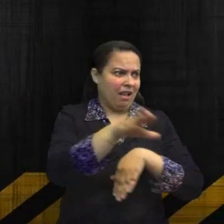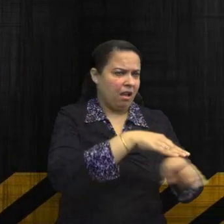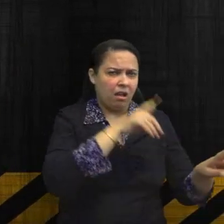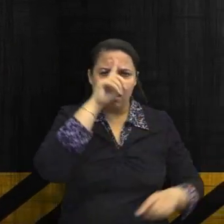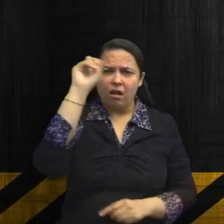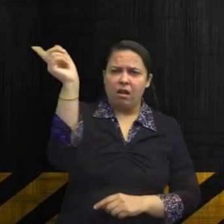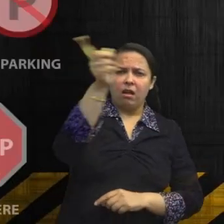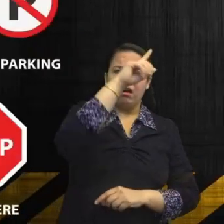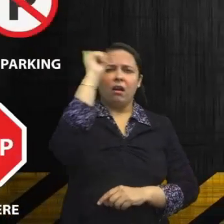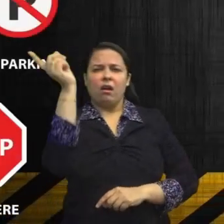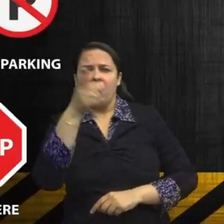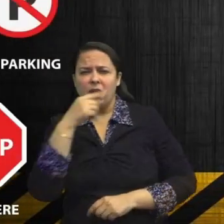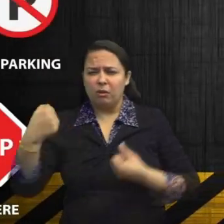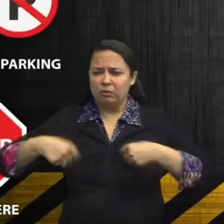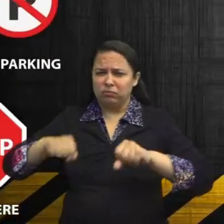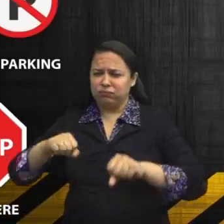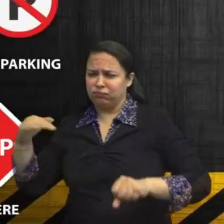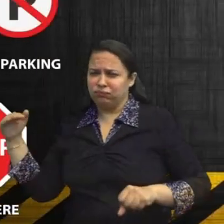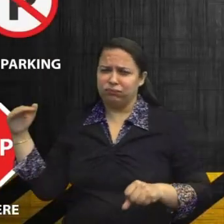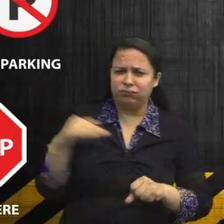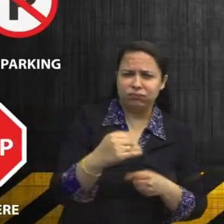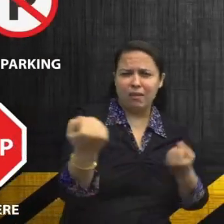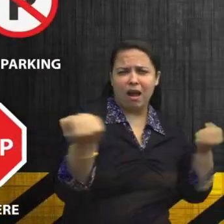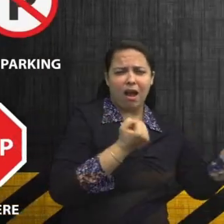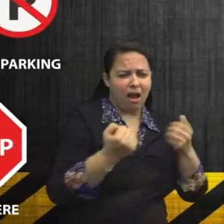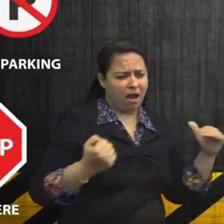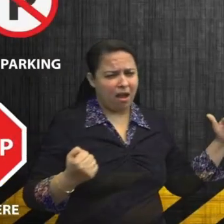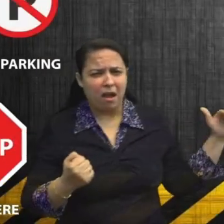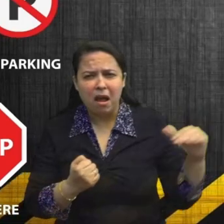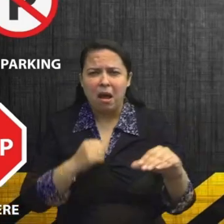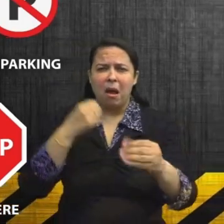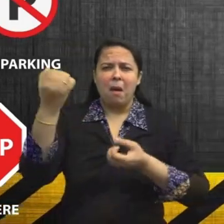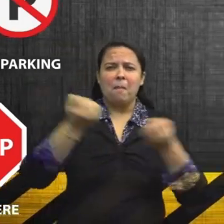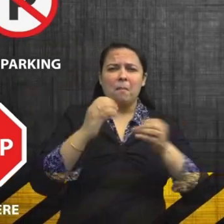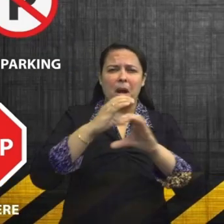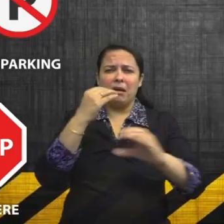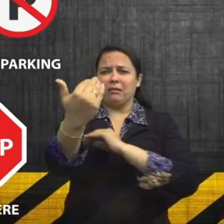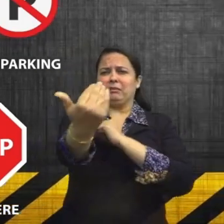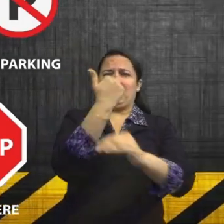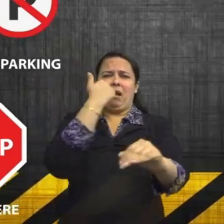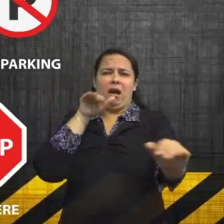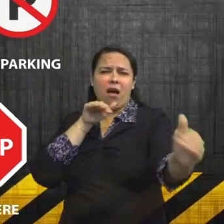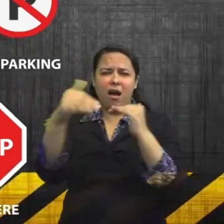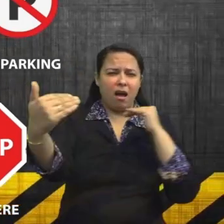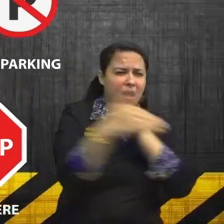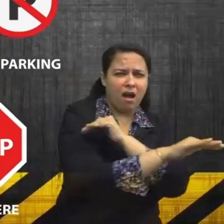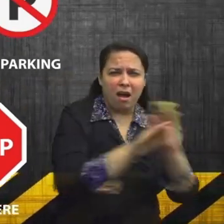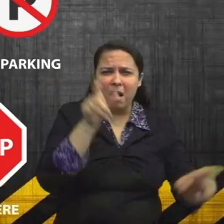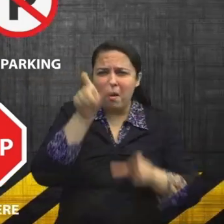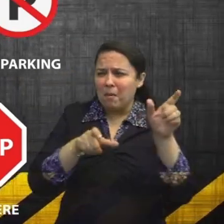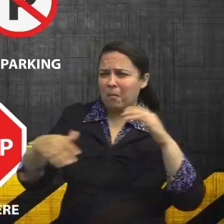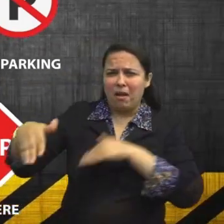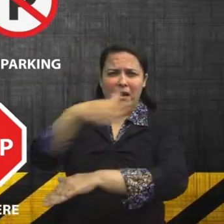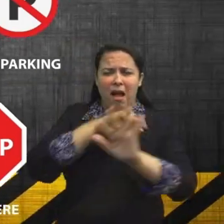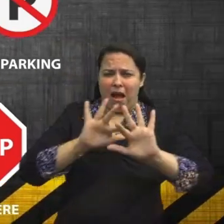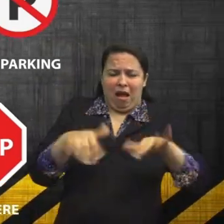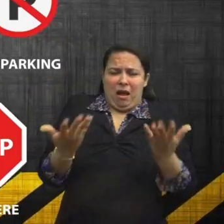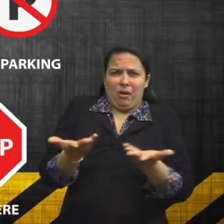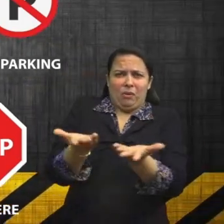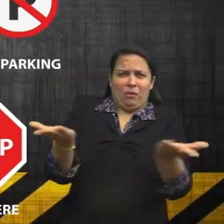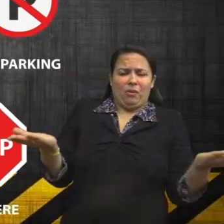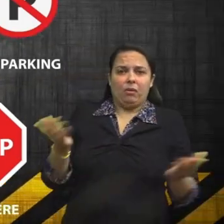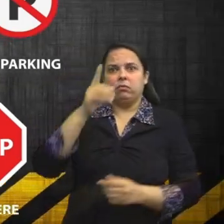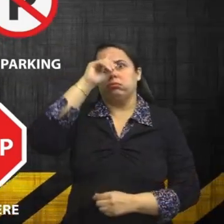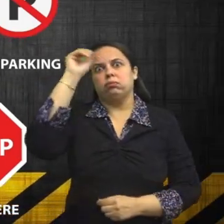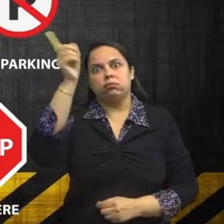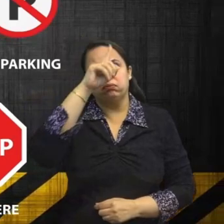Friends, Jojo is in need of your help. Can you tell him which are the safety rules he should